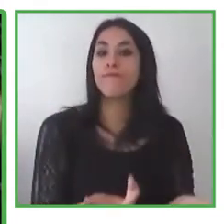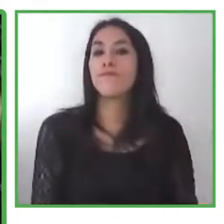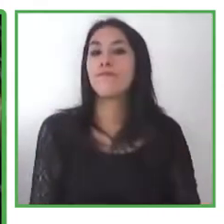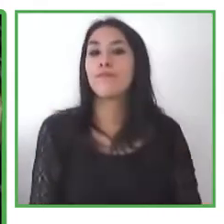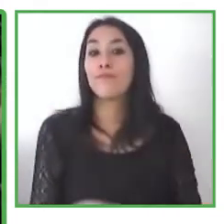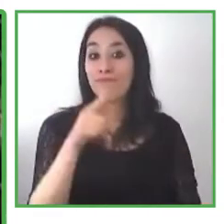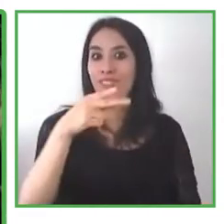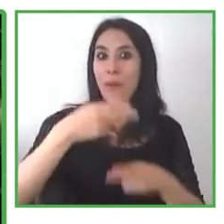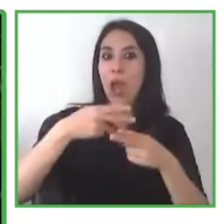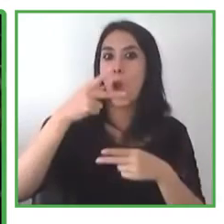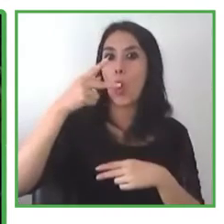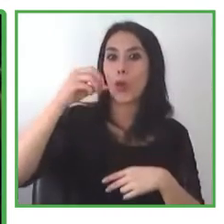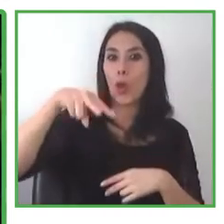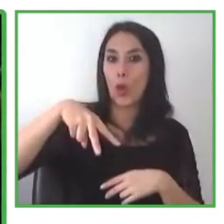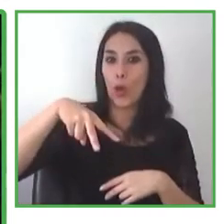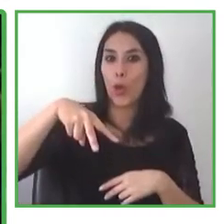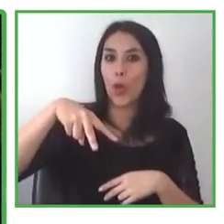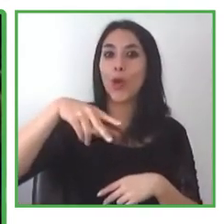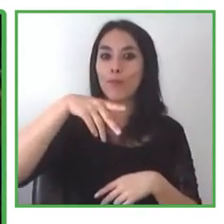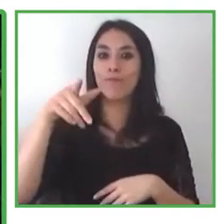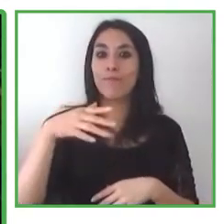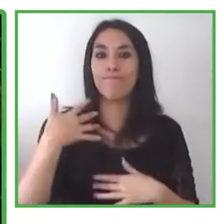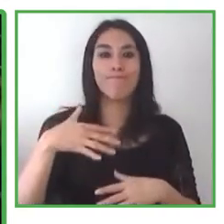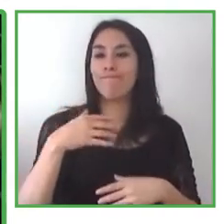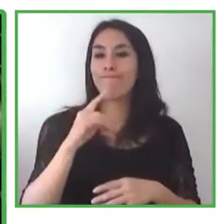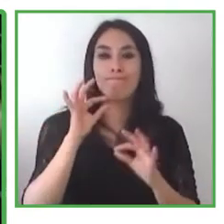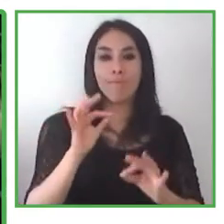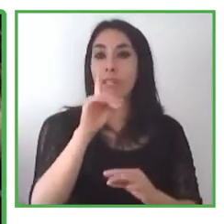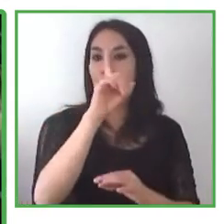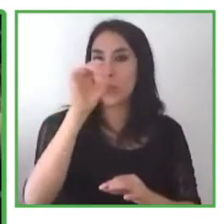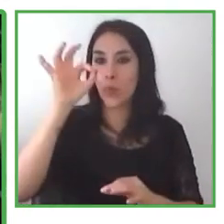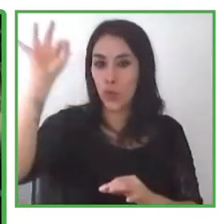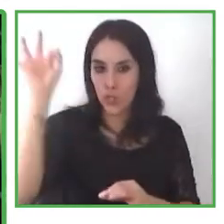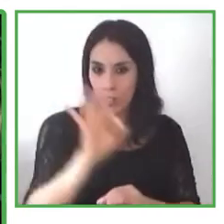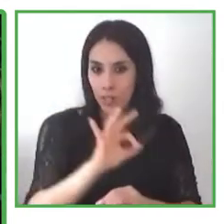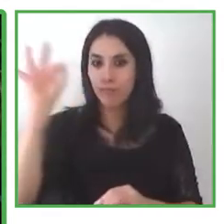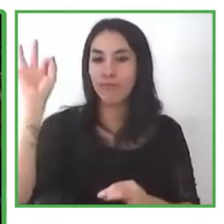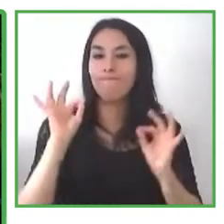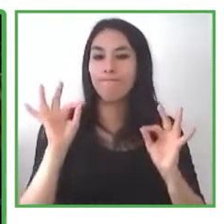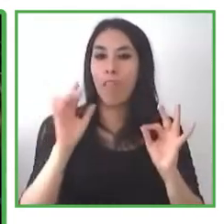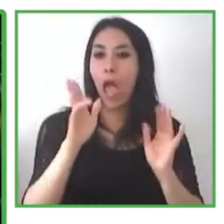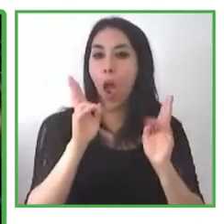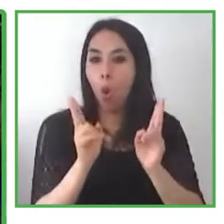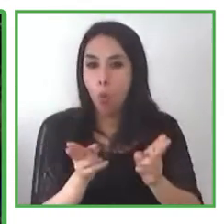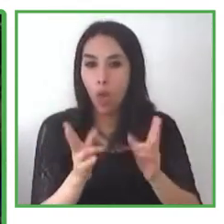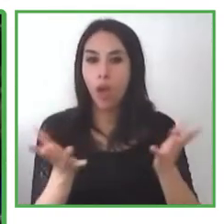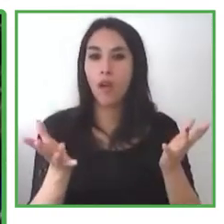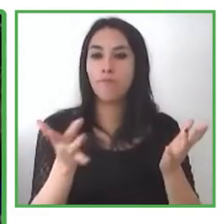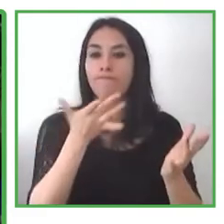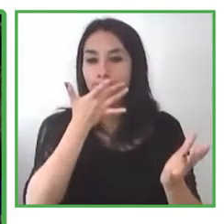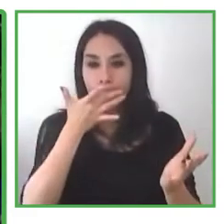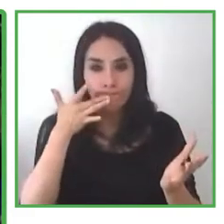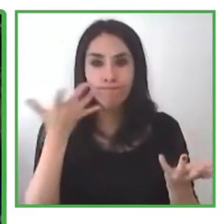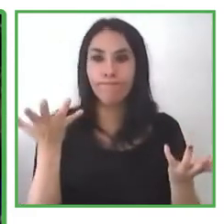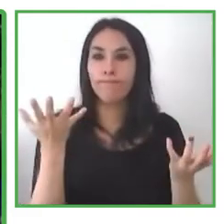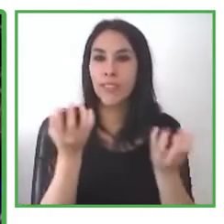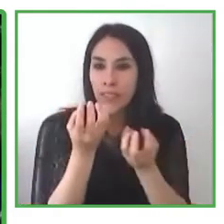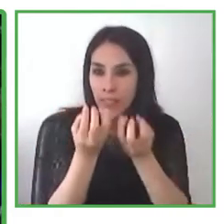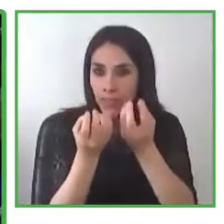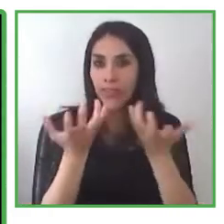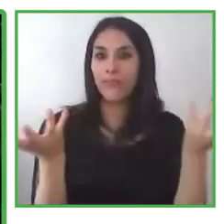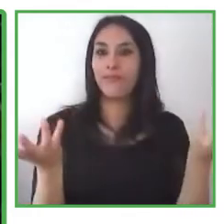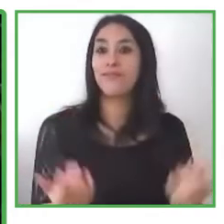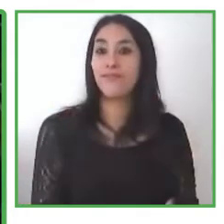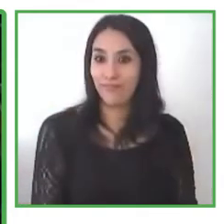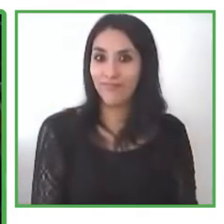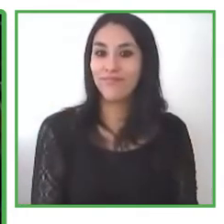we have created con butchamor a 100 fermented organic beverage which has